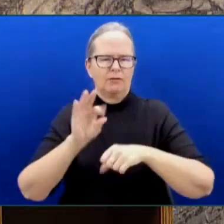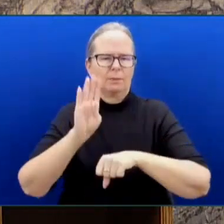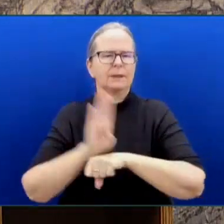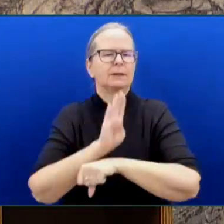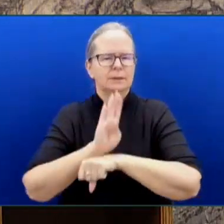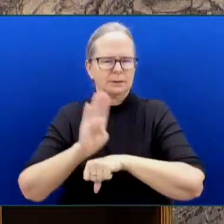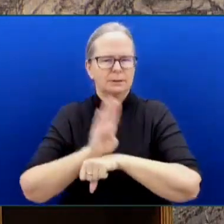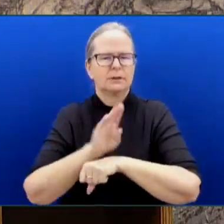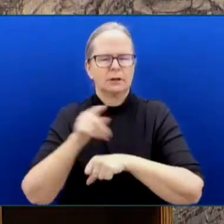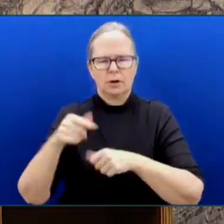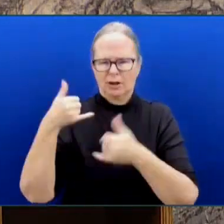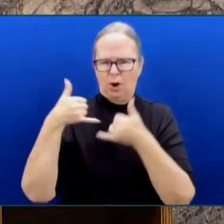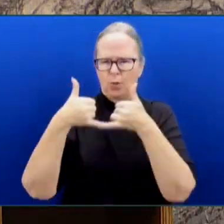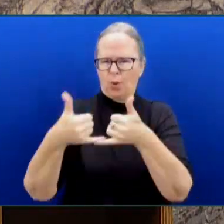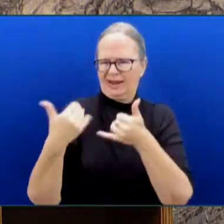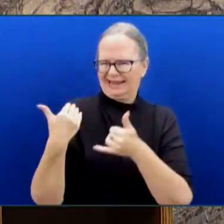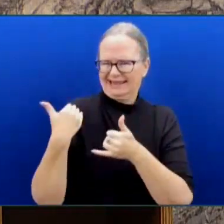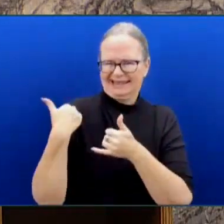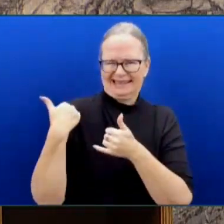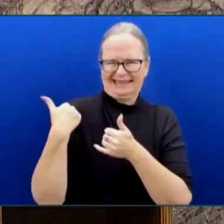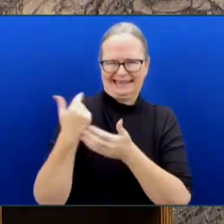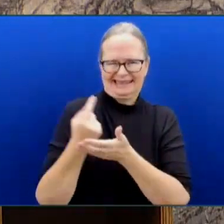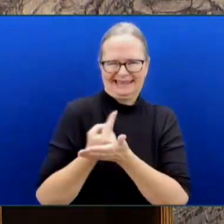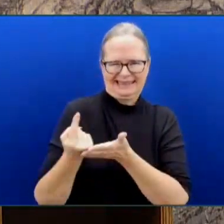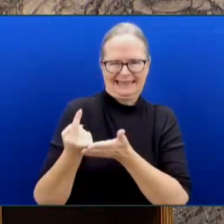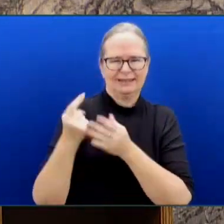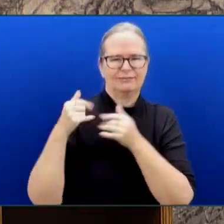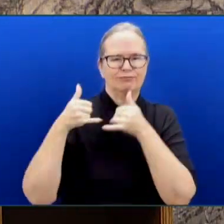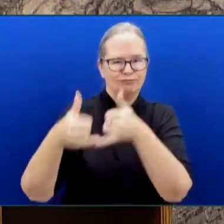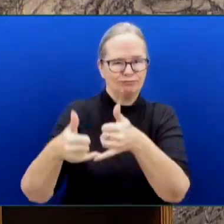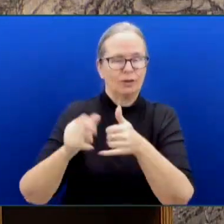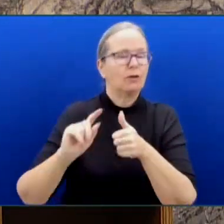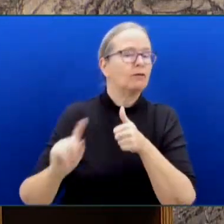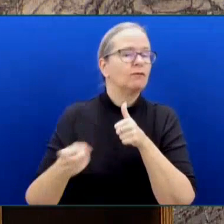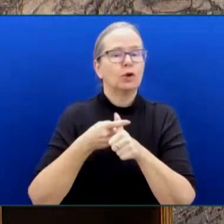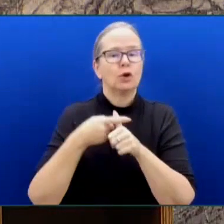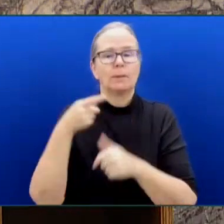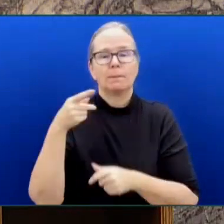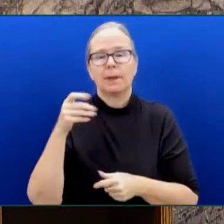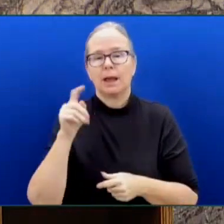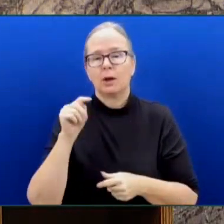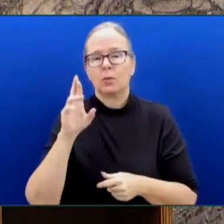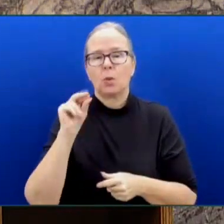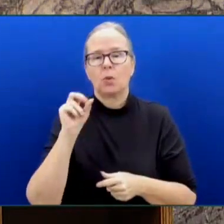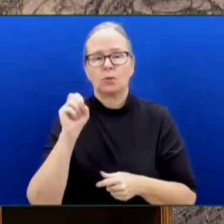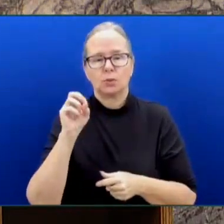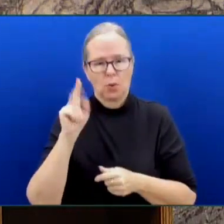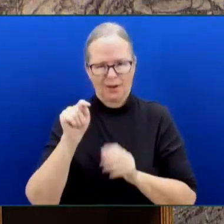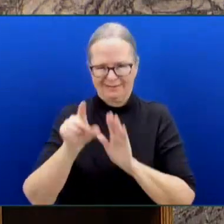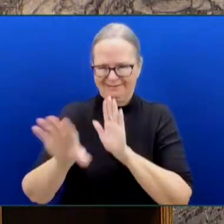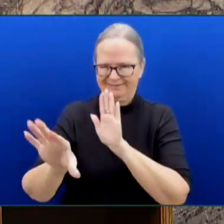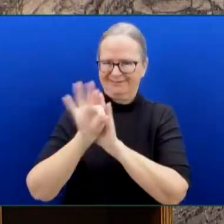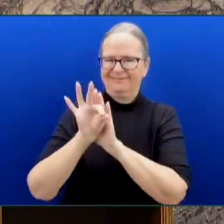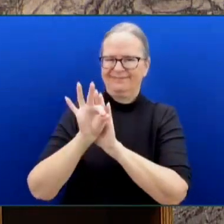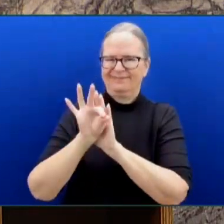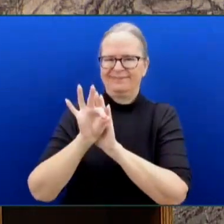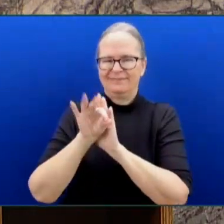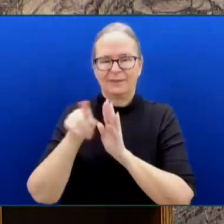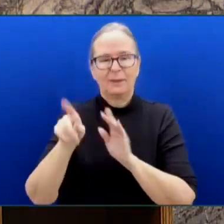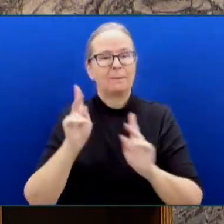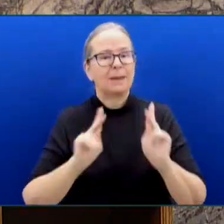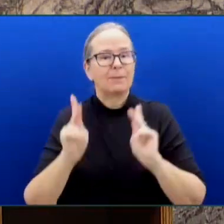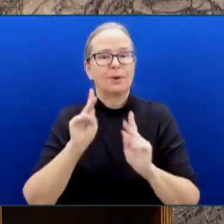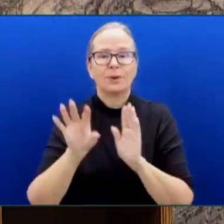off, let me talk about Kelowna Pet Resort, the People's Choice Business of the Year. Talk about a community favourite, especially from my two Bernese Mountain